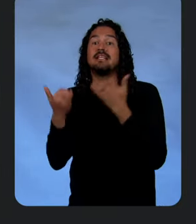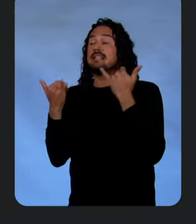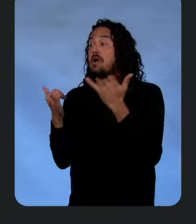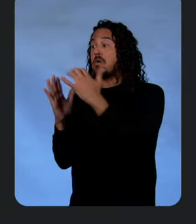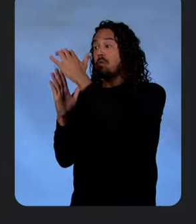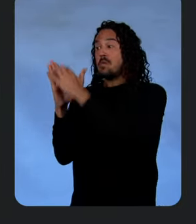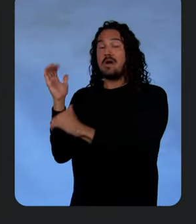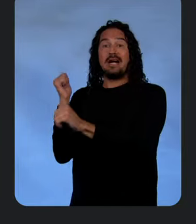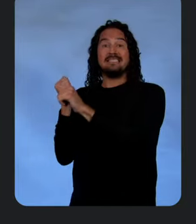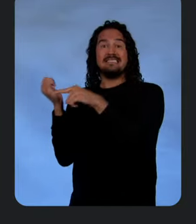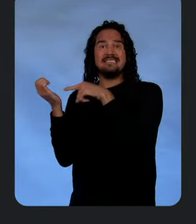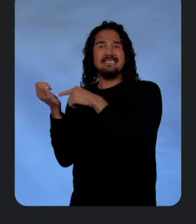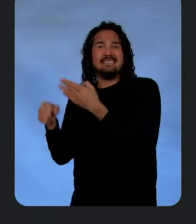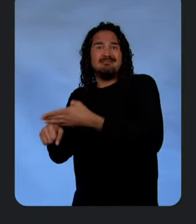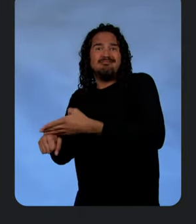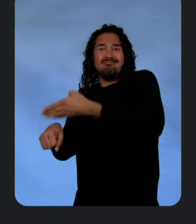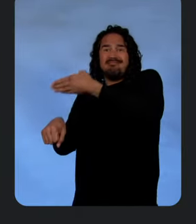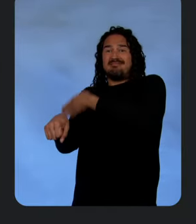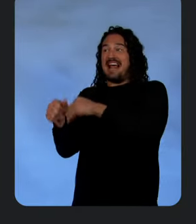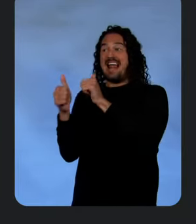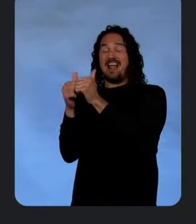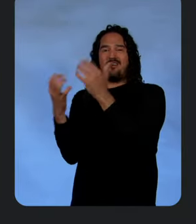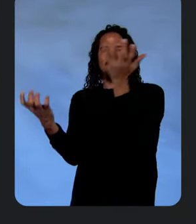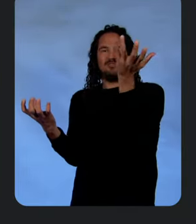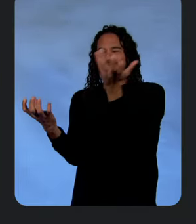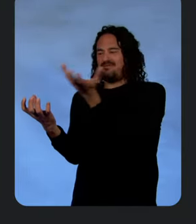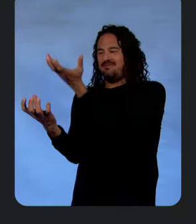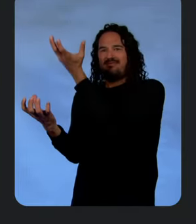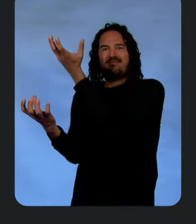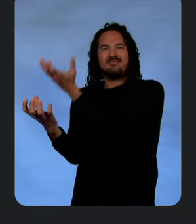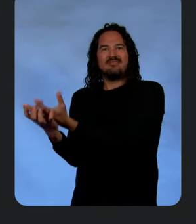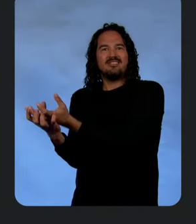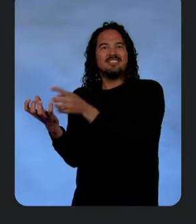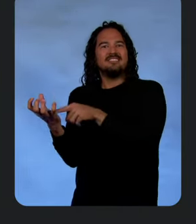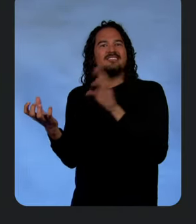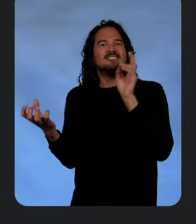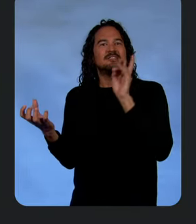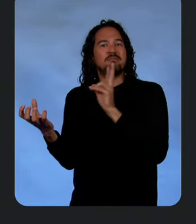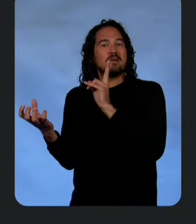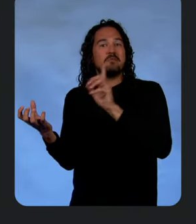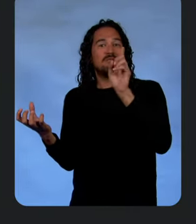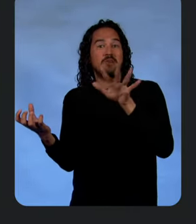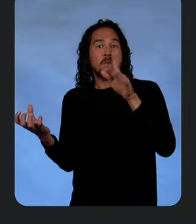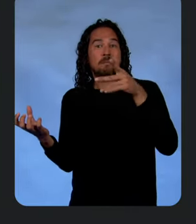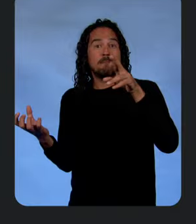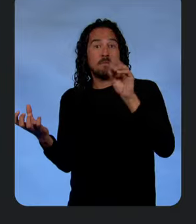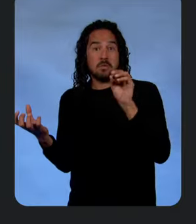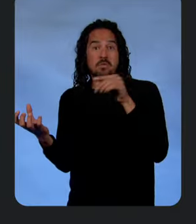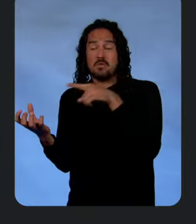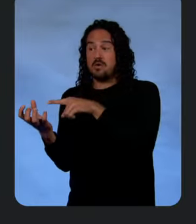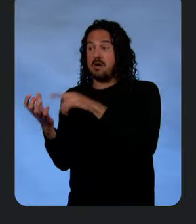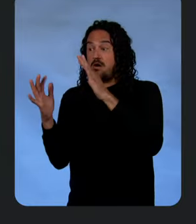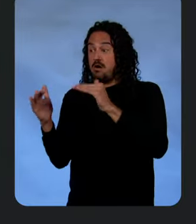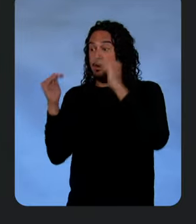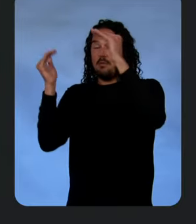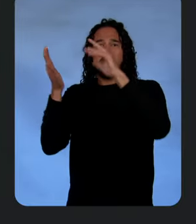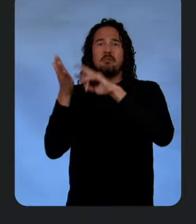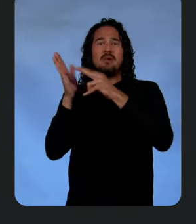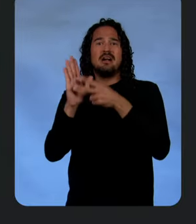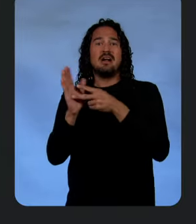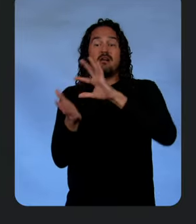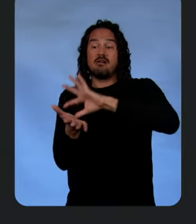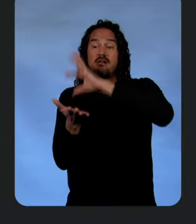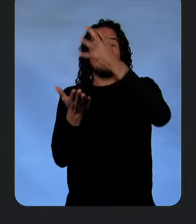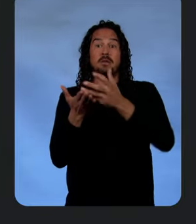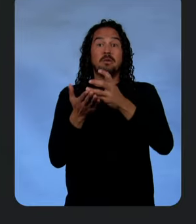better by integrating the power of Gemini 1.5 Pro. This upgrade brings a massive 1 million token